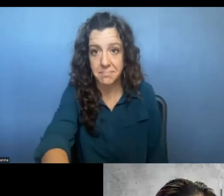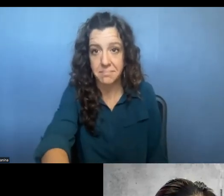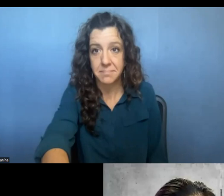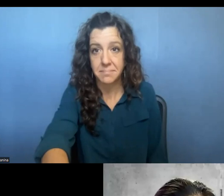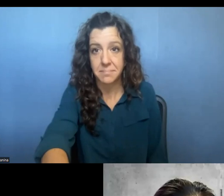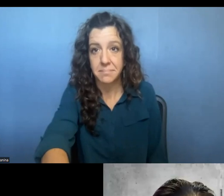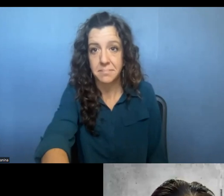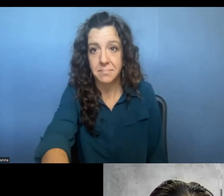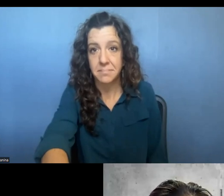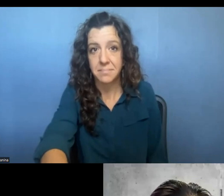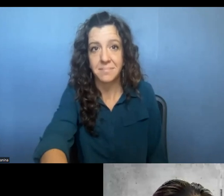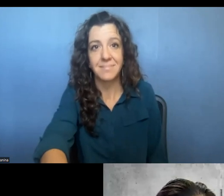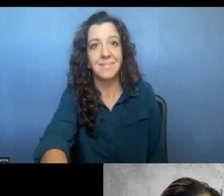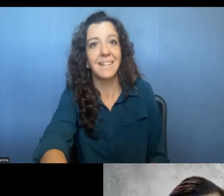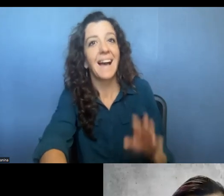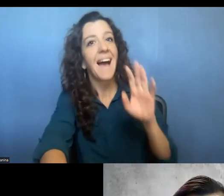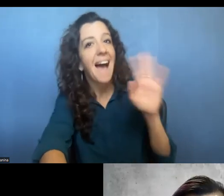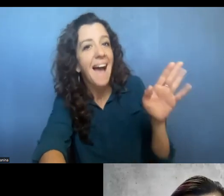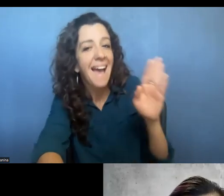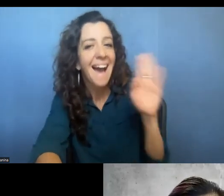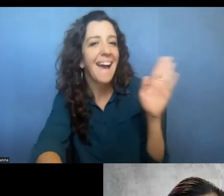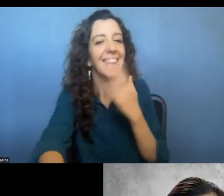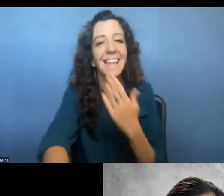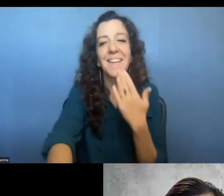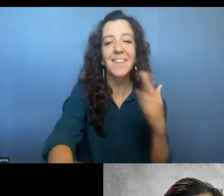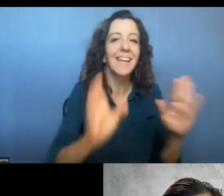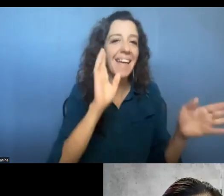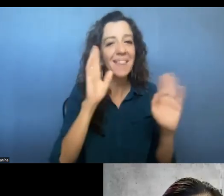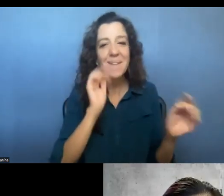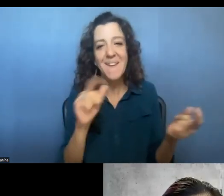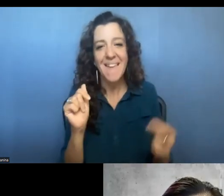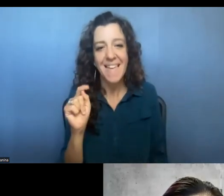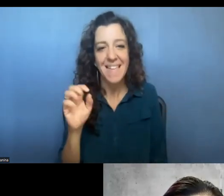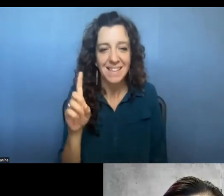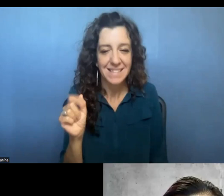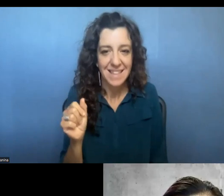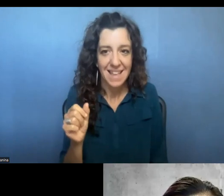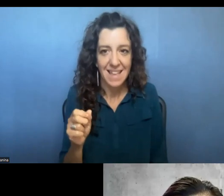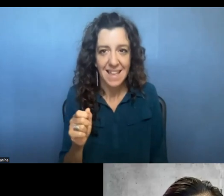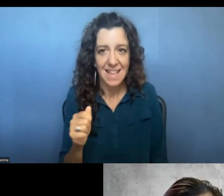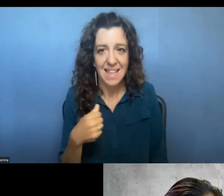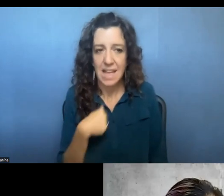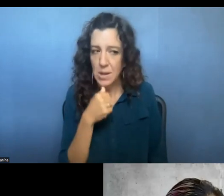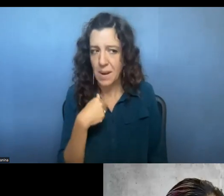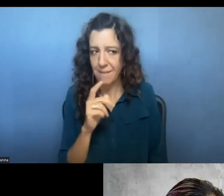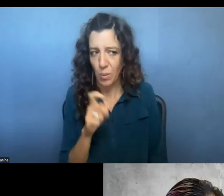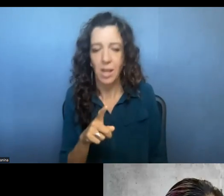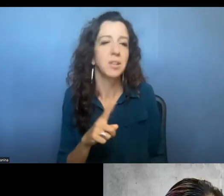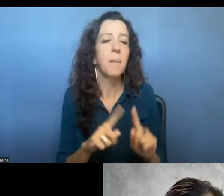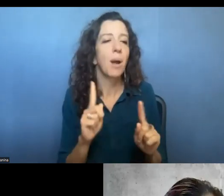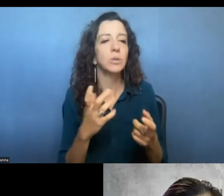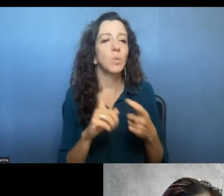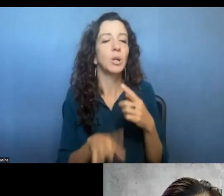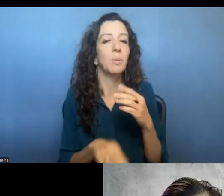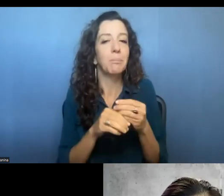question live hi connie thank you hi susan hi everybody at cda um i don't have a question i just wanted to jump